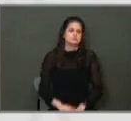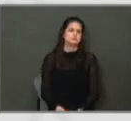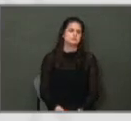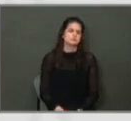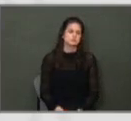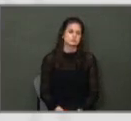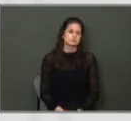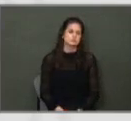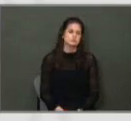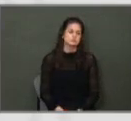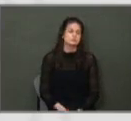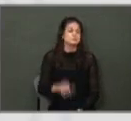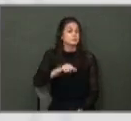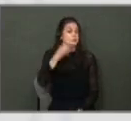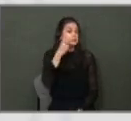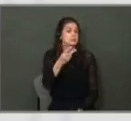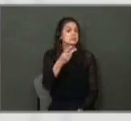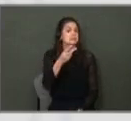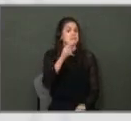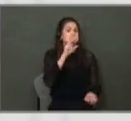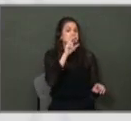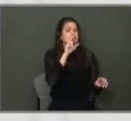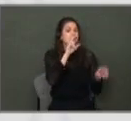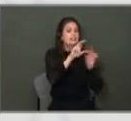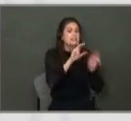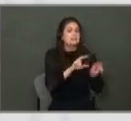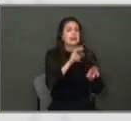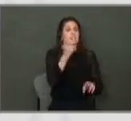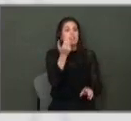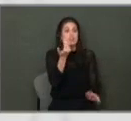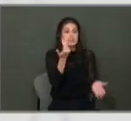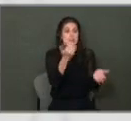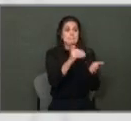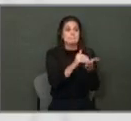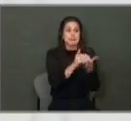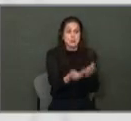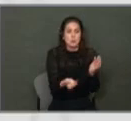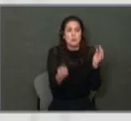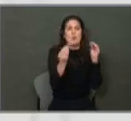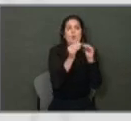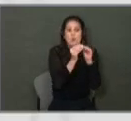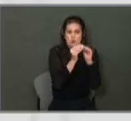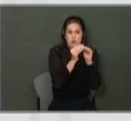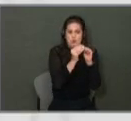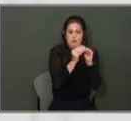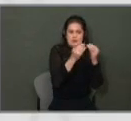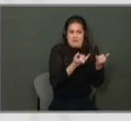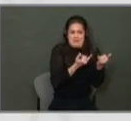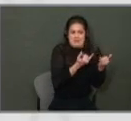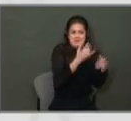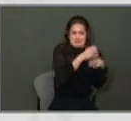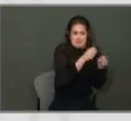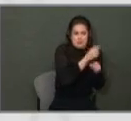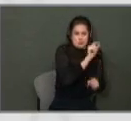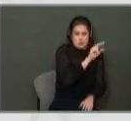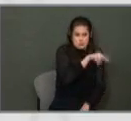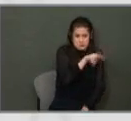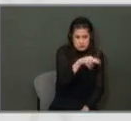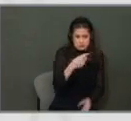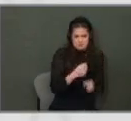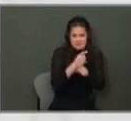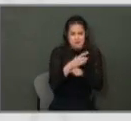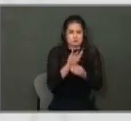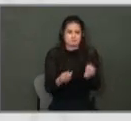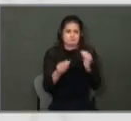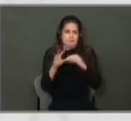And you see that the investment is $13 million more than we had in this year's budget. We certainly know that